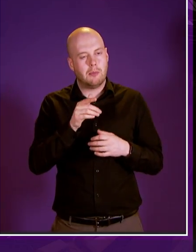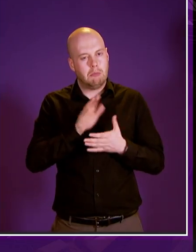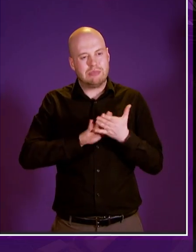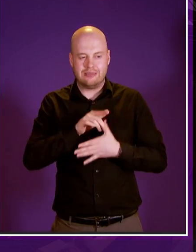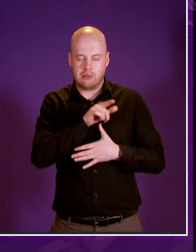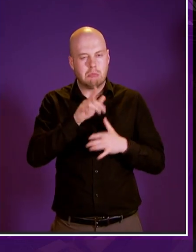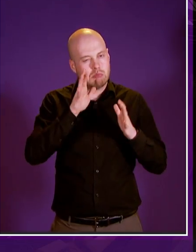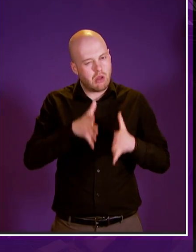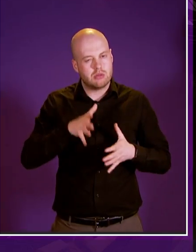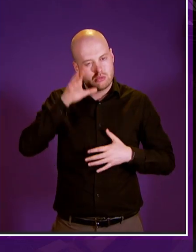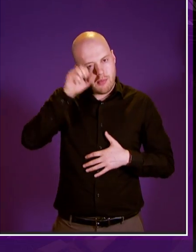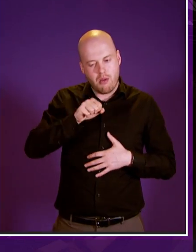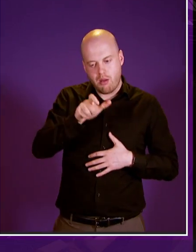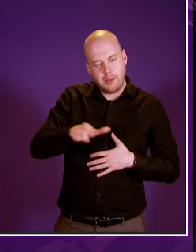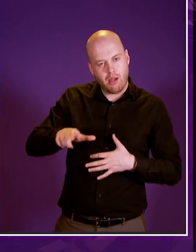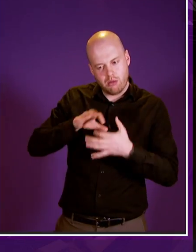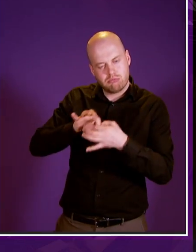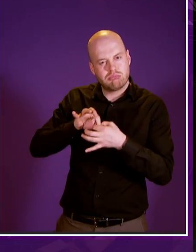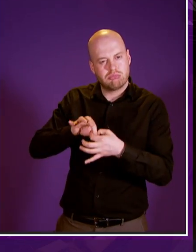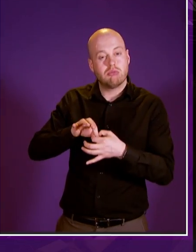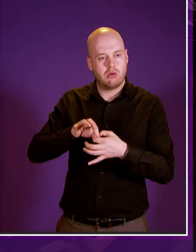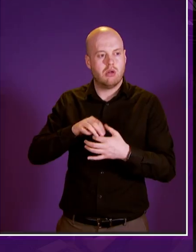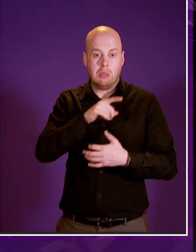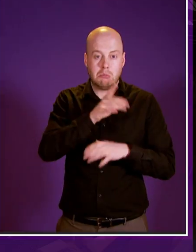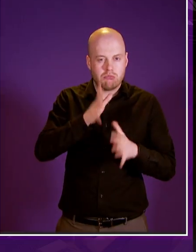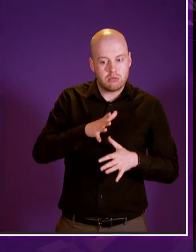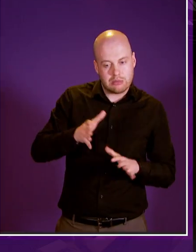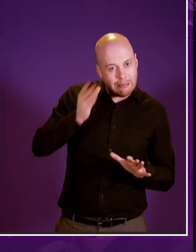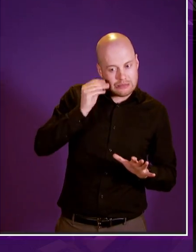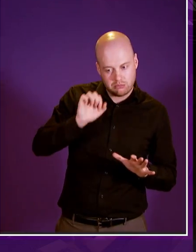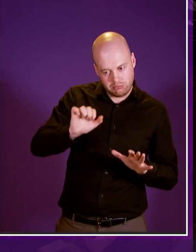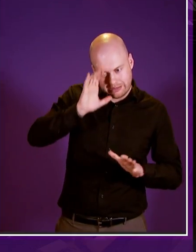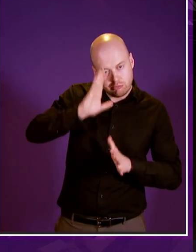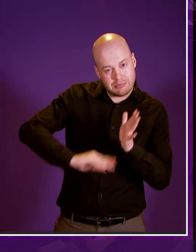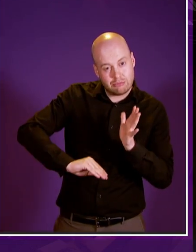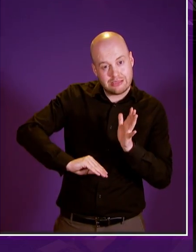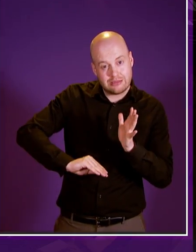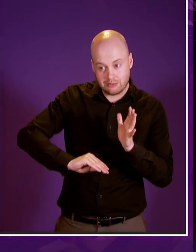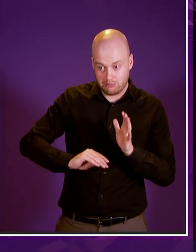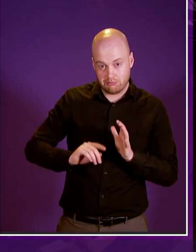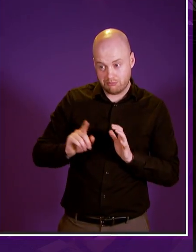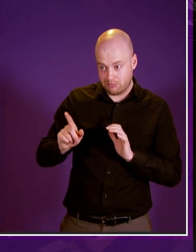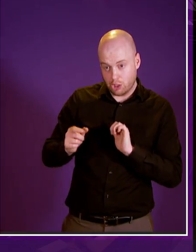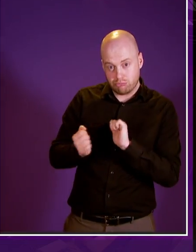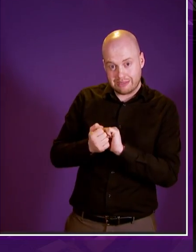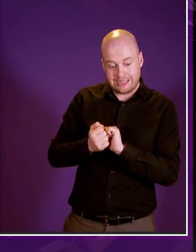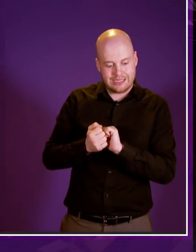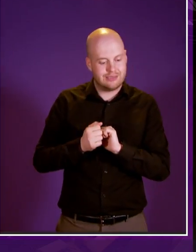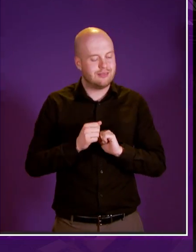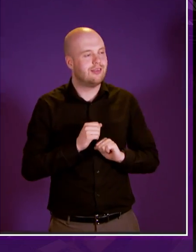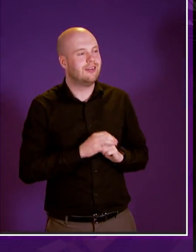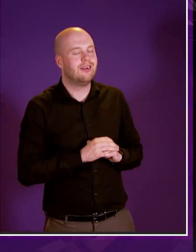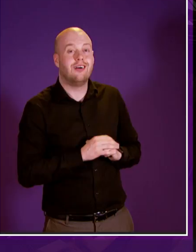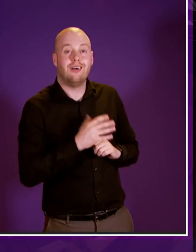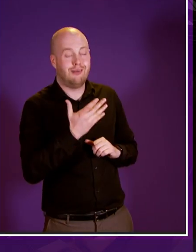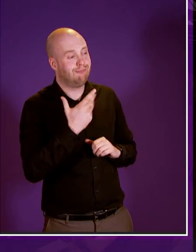at the heart of things because we listened to people who were directly impacted would you agree with me george aden well george aden unsurprisingly and after the